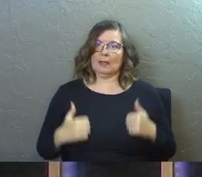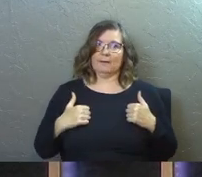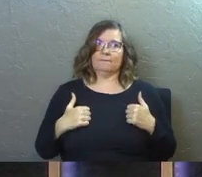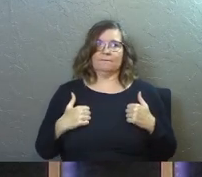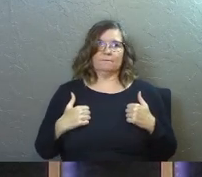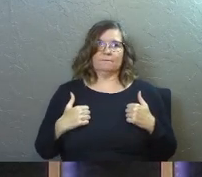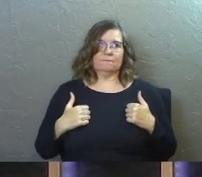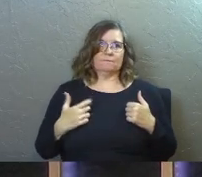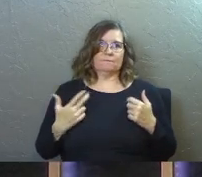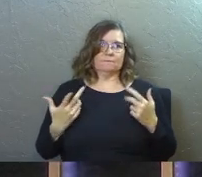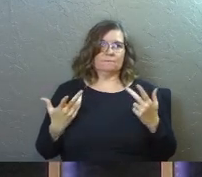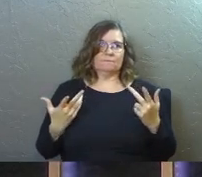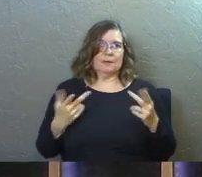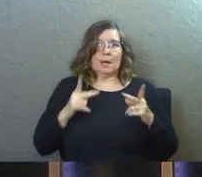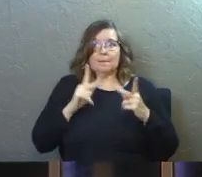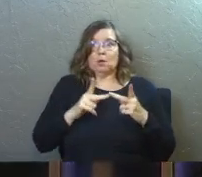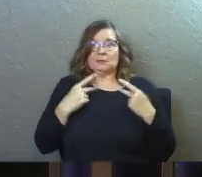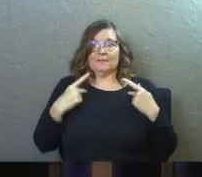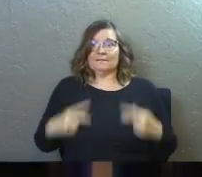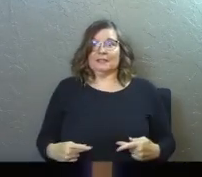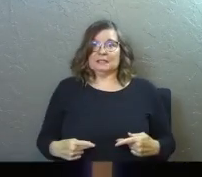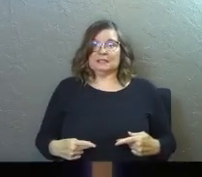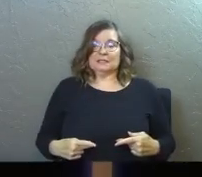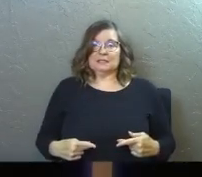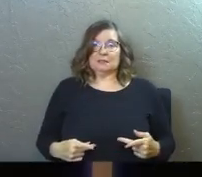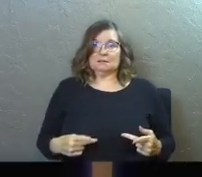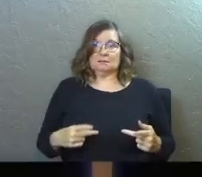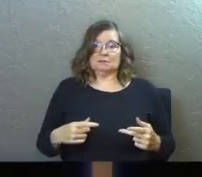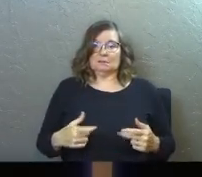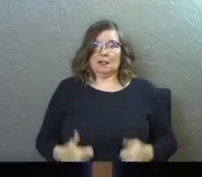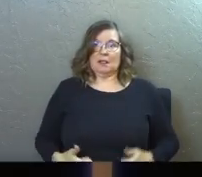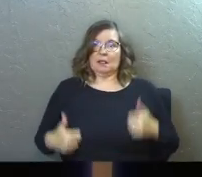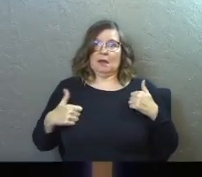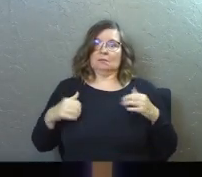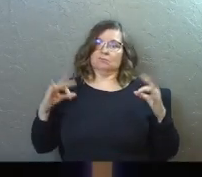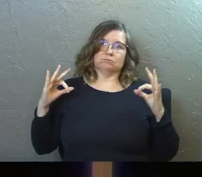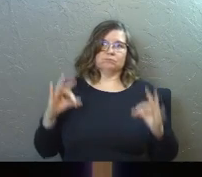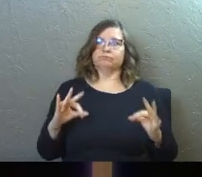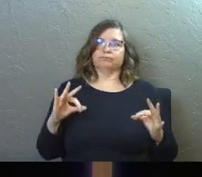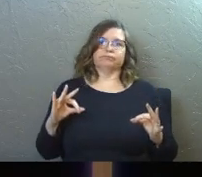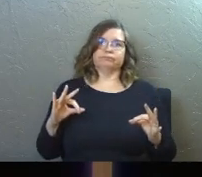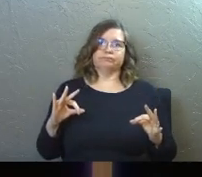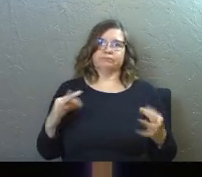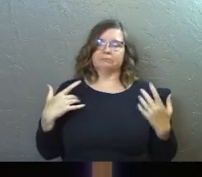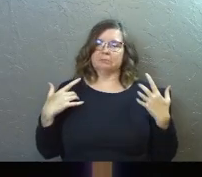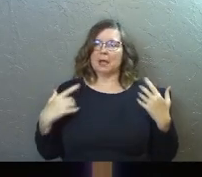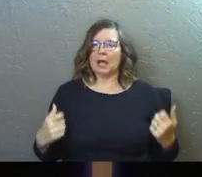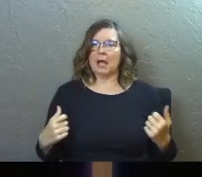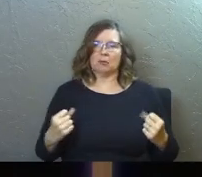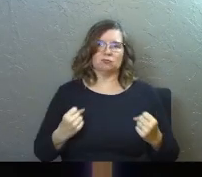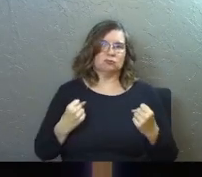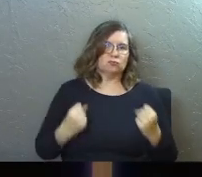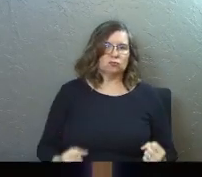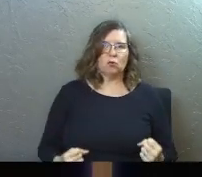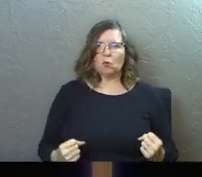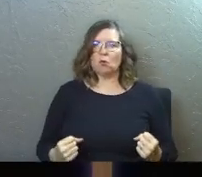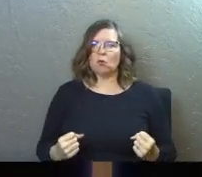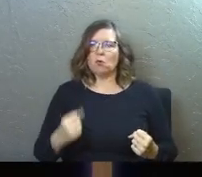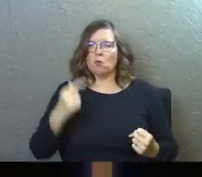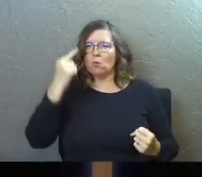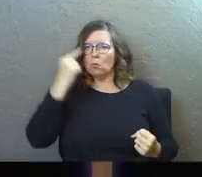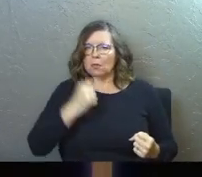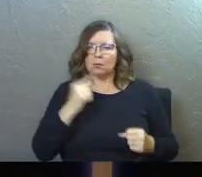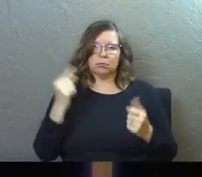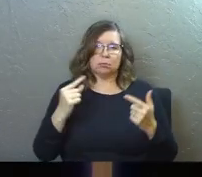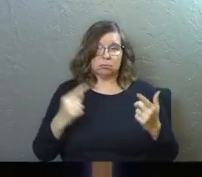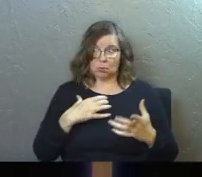perfect physical fitness every day of your life. Anybody wish that? Most of